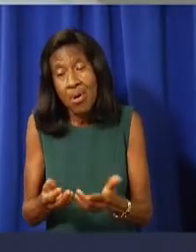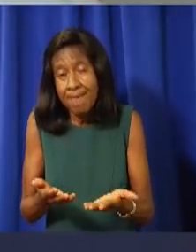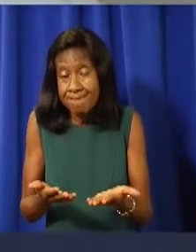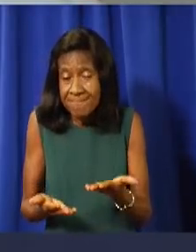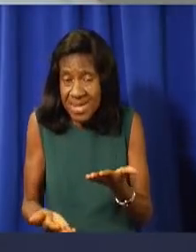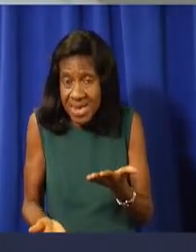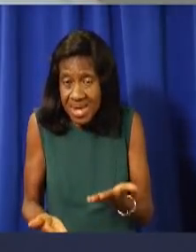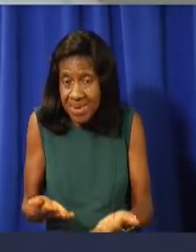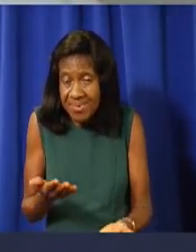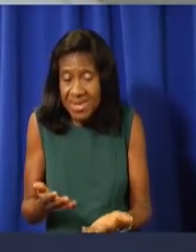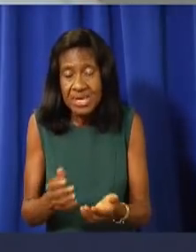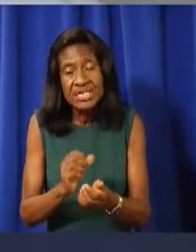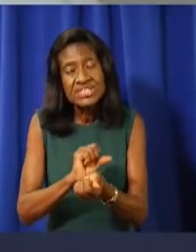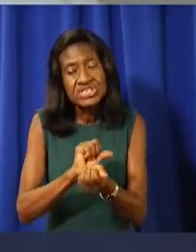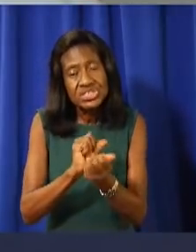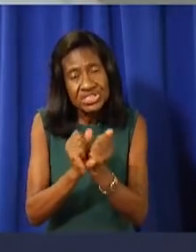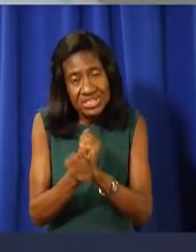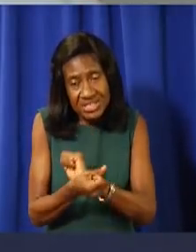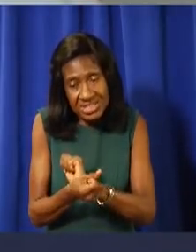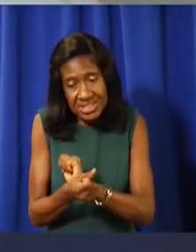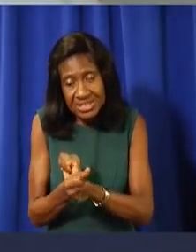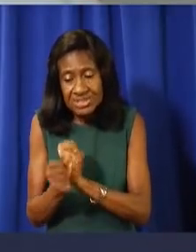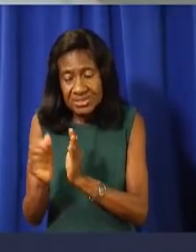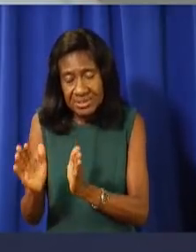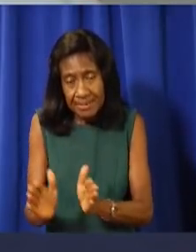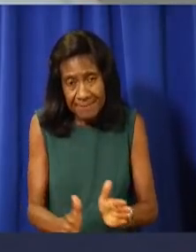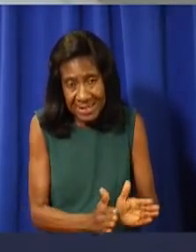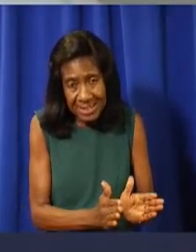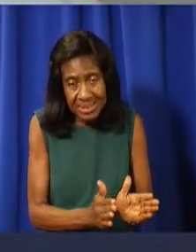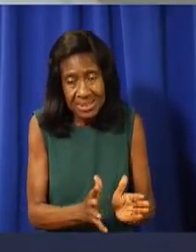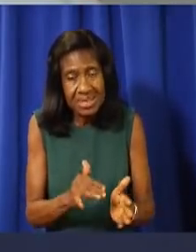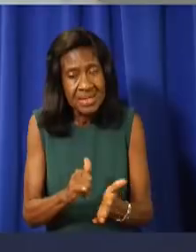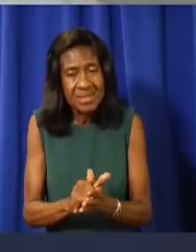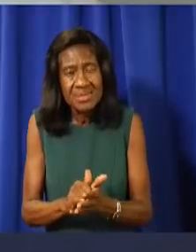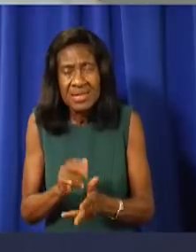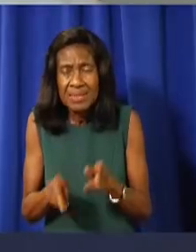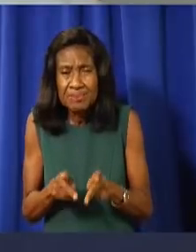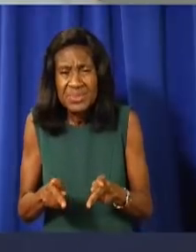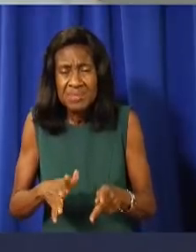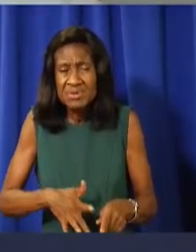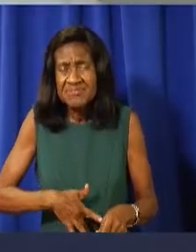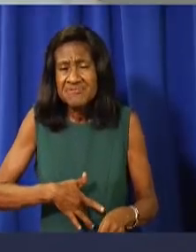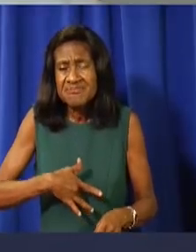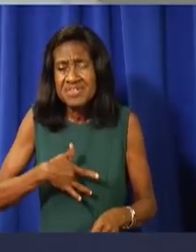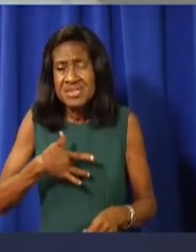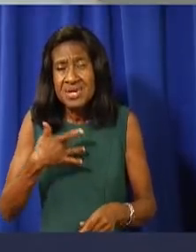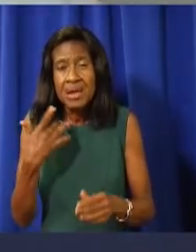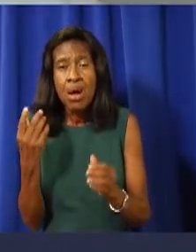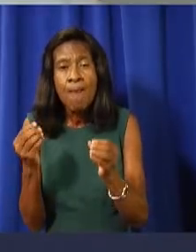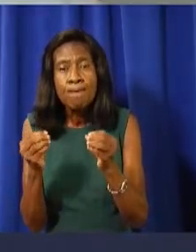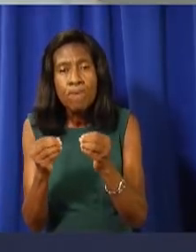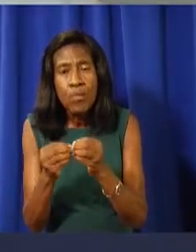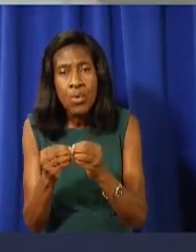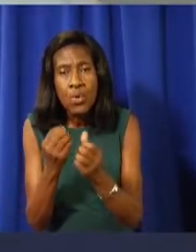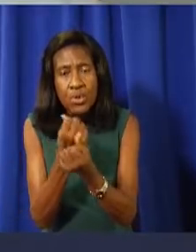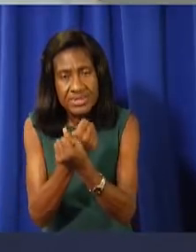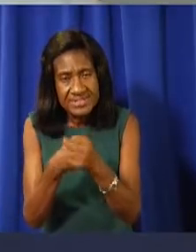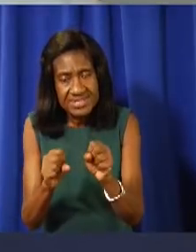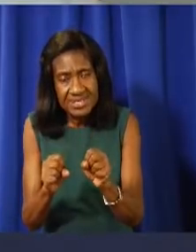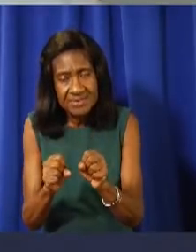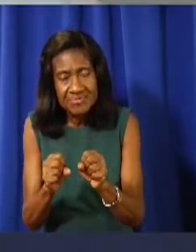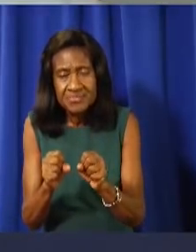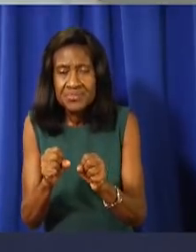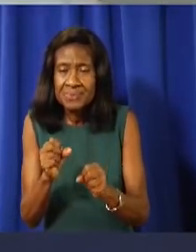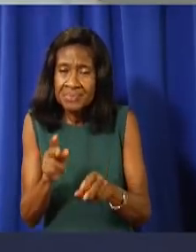plan that we have that will give people the comfort of safety. Because we all here represent the public and they want to be comforted.